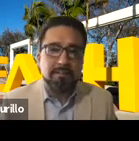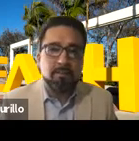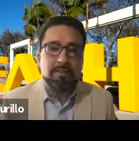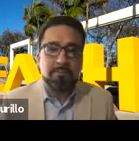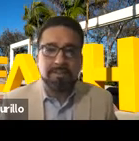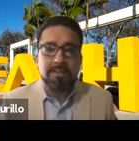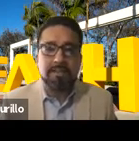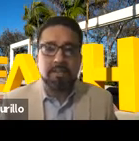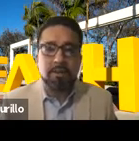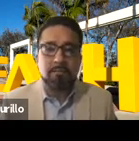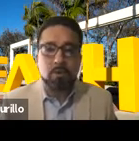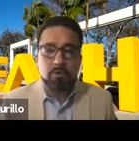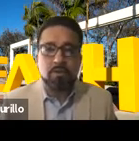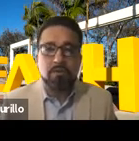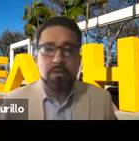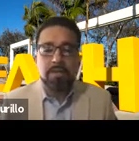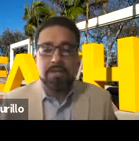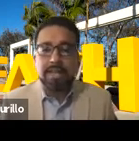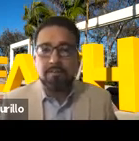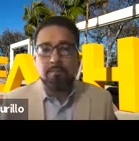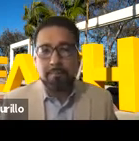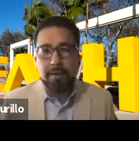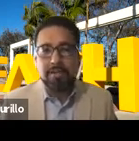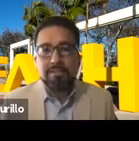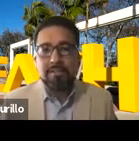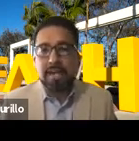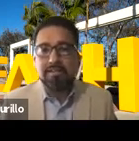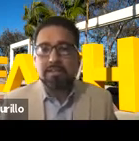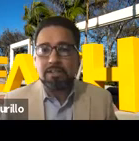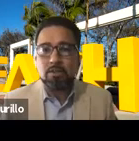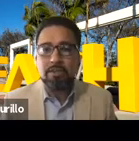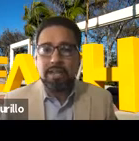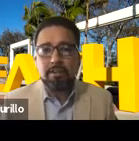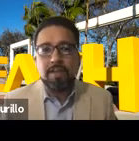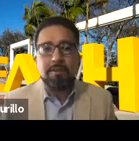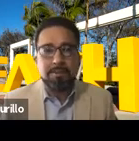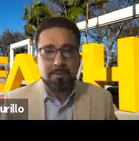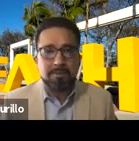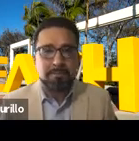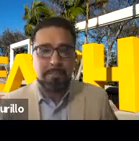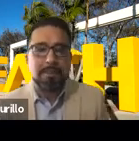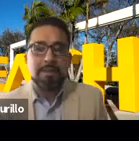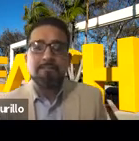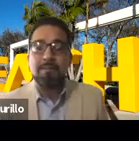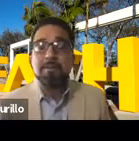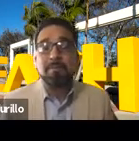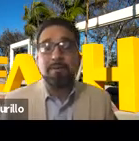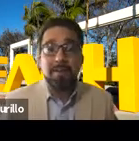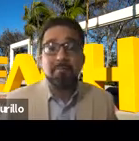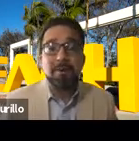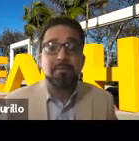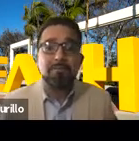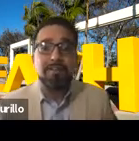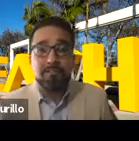predominant influence of Mexican culture that came from my parents, aunts, uncles, and other family members. Family